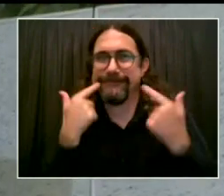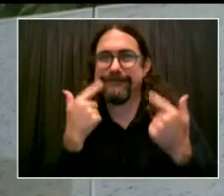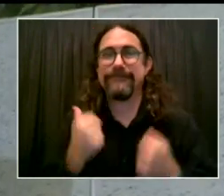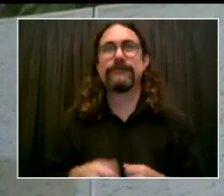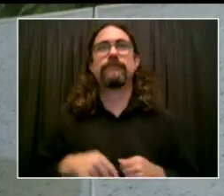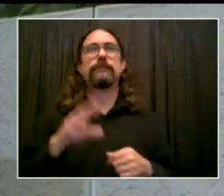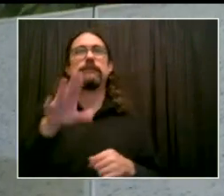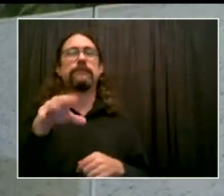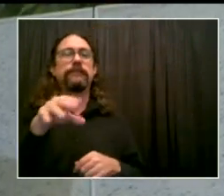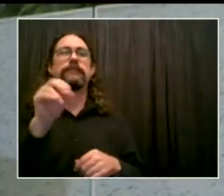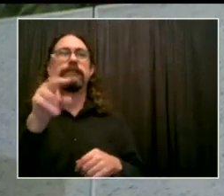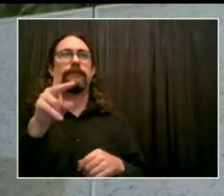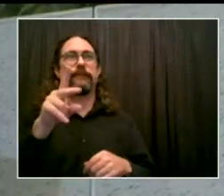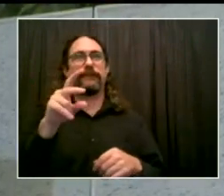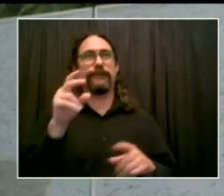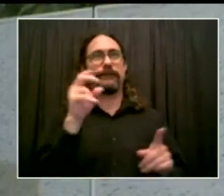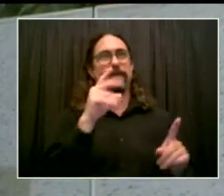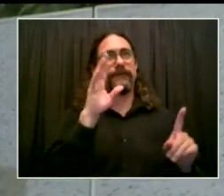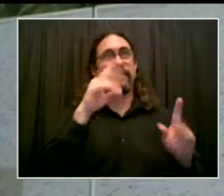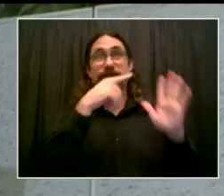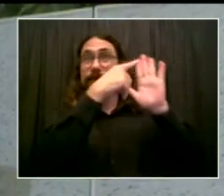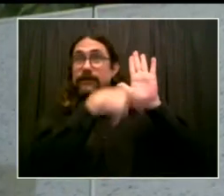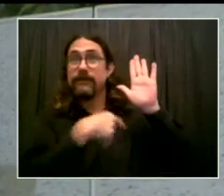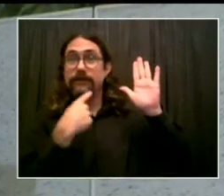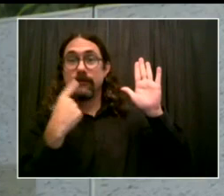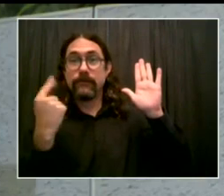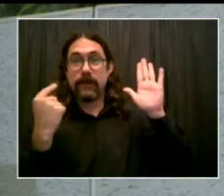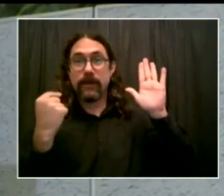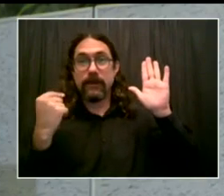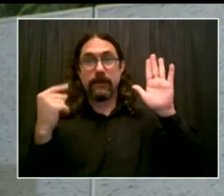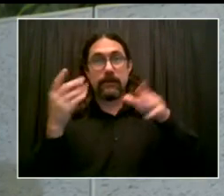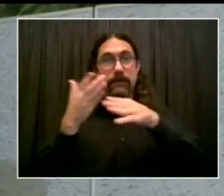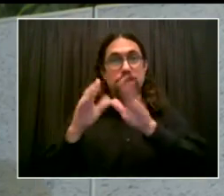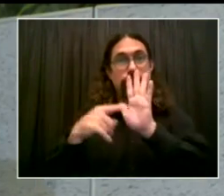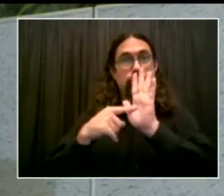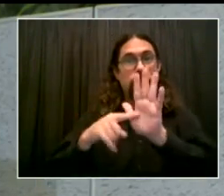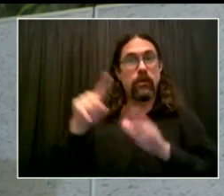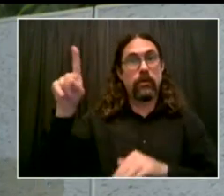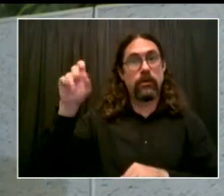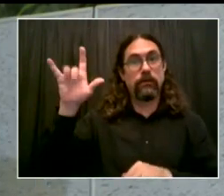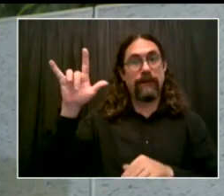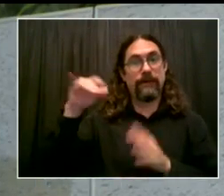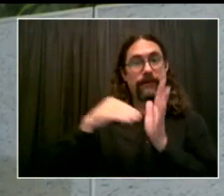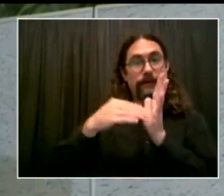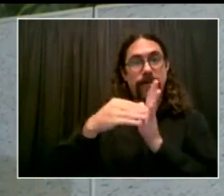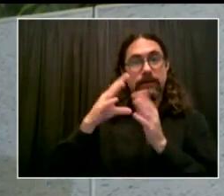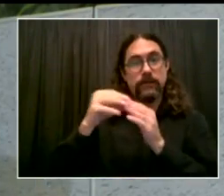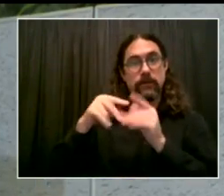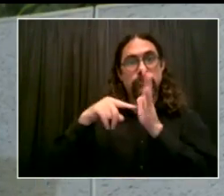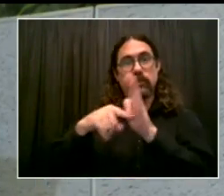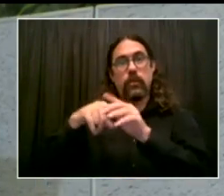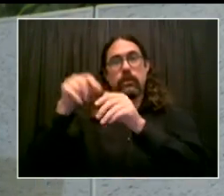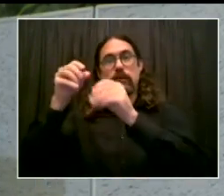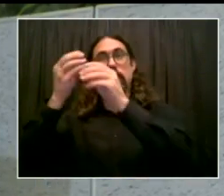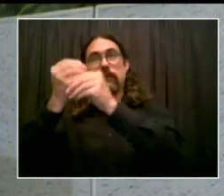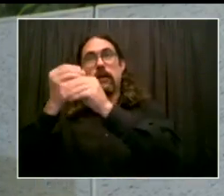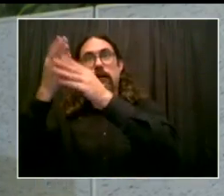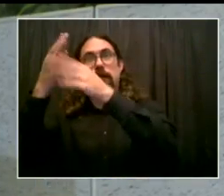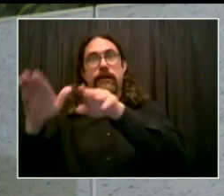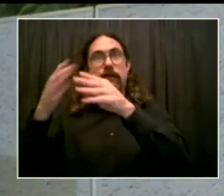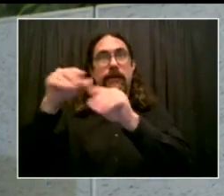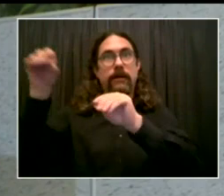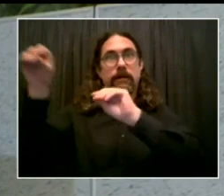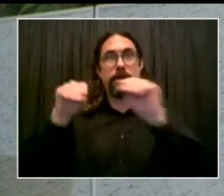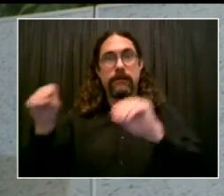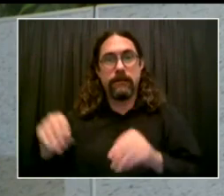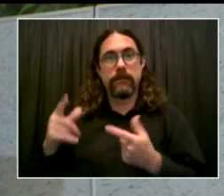about Good U, Meals on Wheels is working. We talked about the diabetes center at Seaview. We announced early in the week that's being shipped to